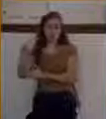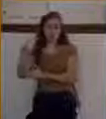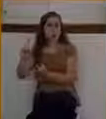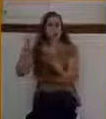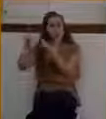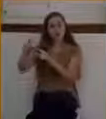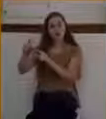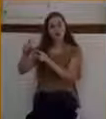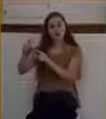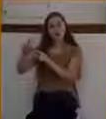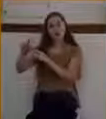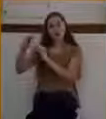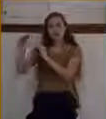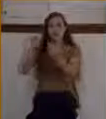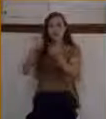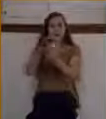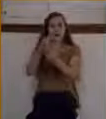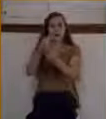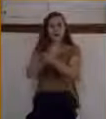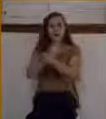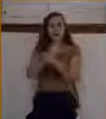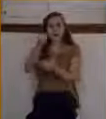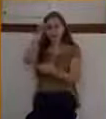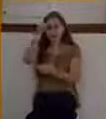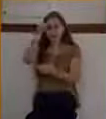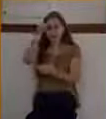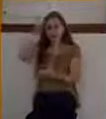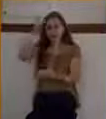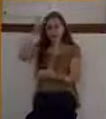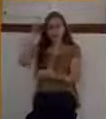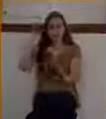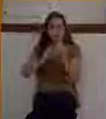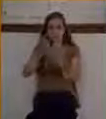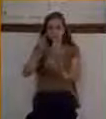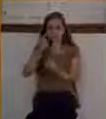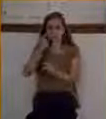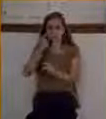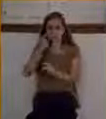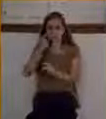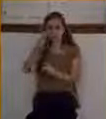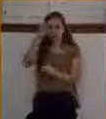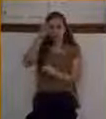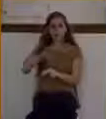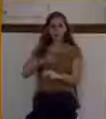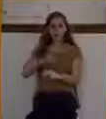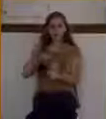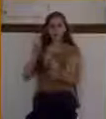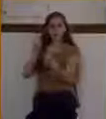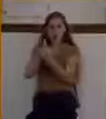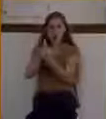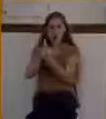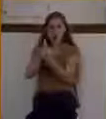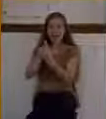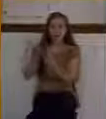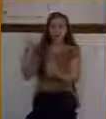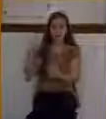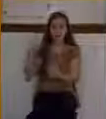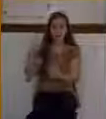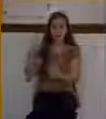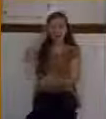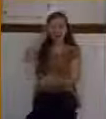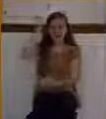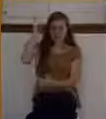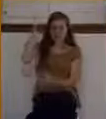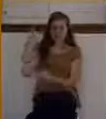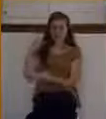Indian chief that was getting close to being saved, he held back, and Brainerd took a stick and he drew the stick in the dirt